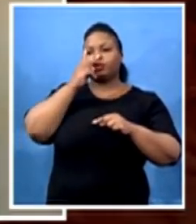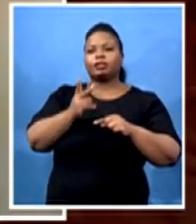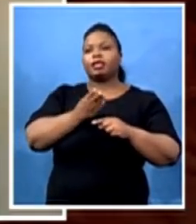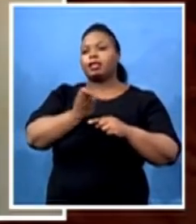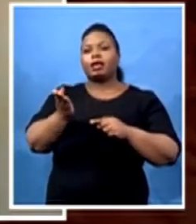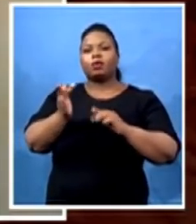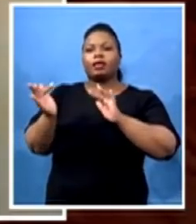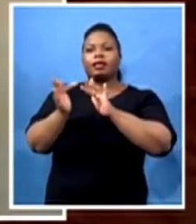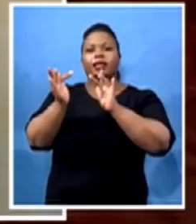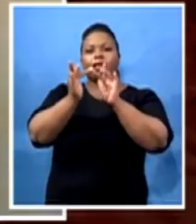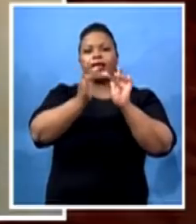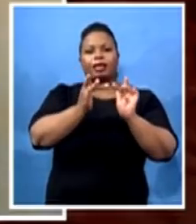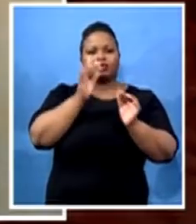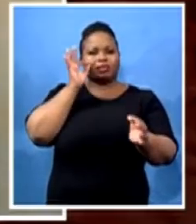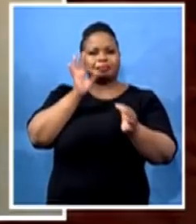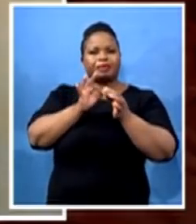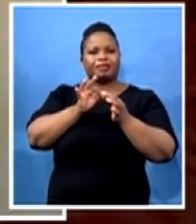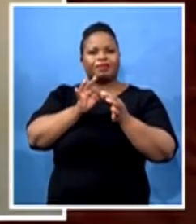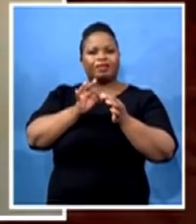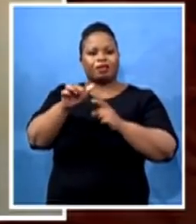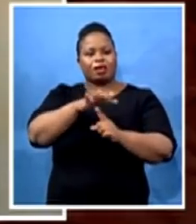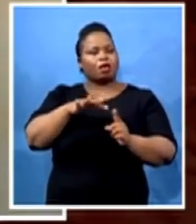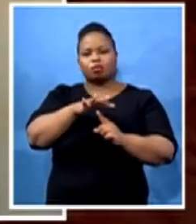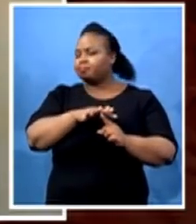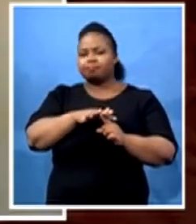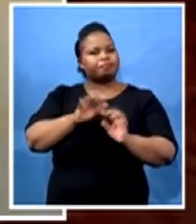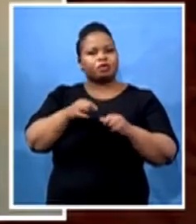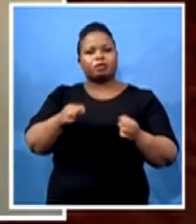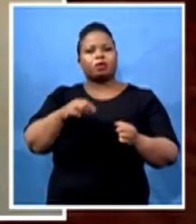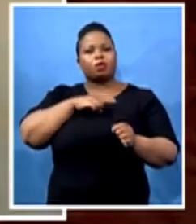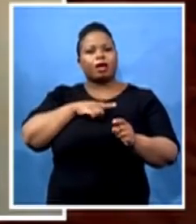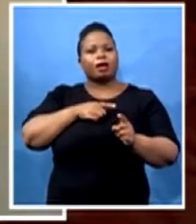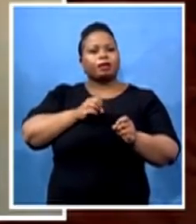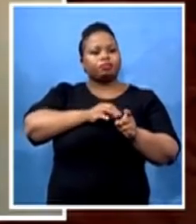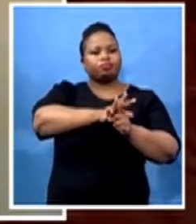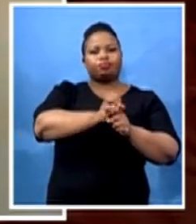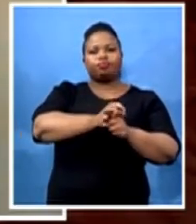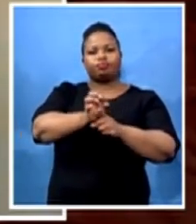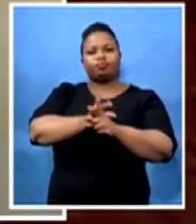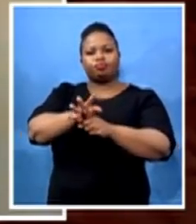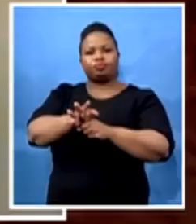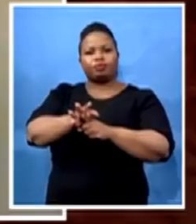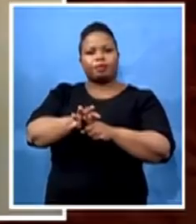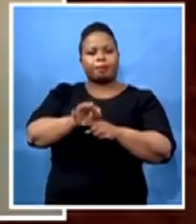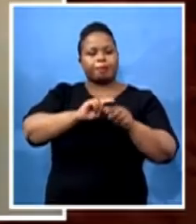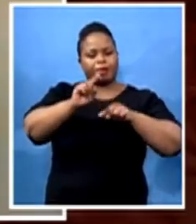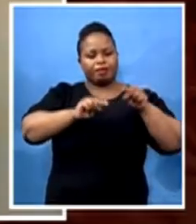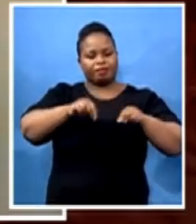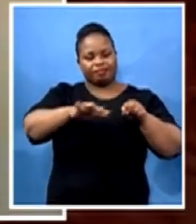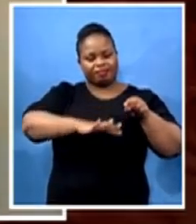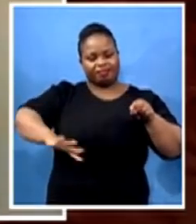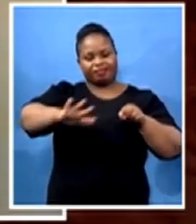area. They are across areas, across the municipalities. Yes, while